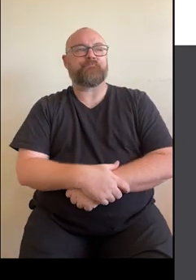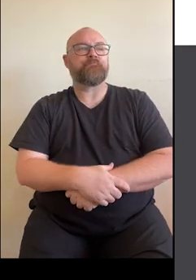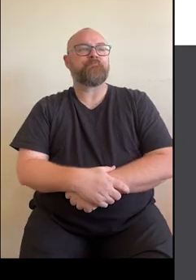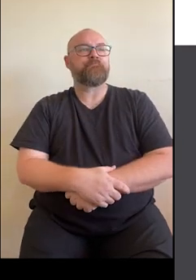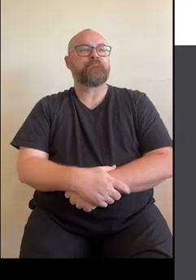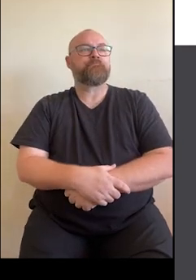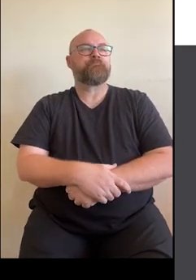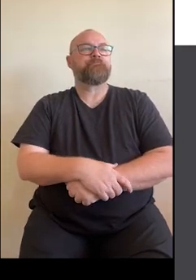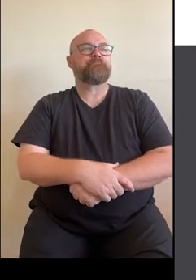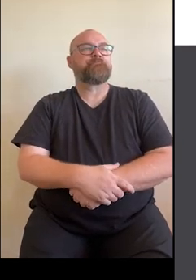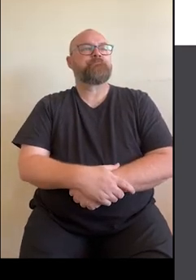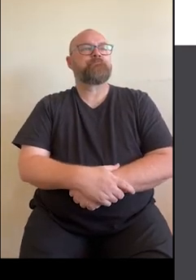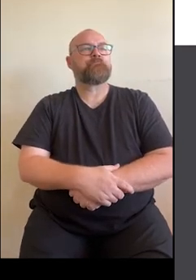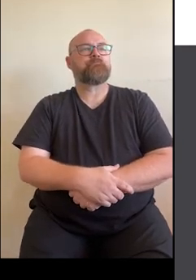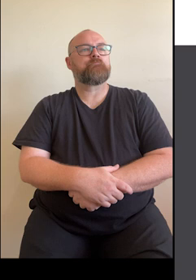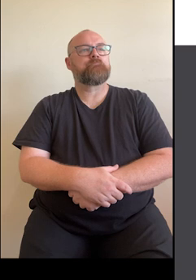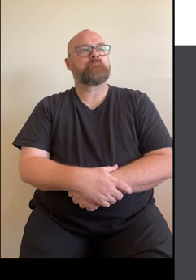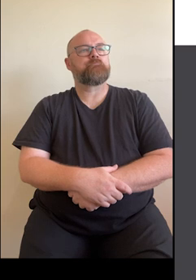an example.